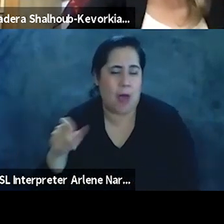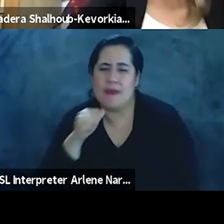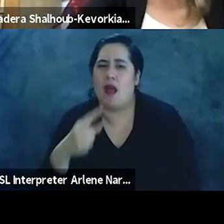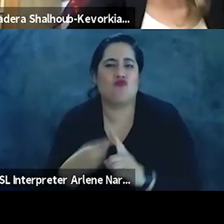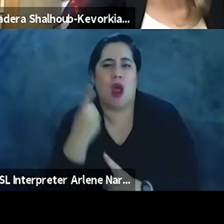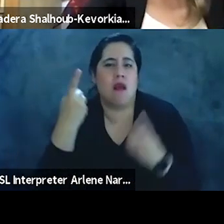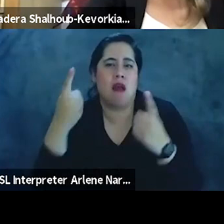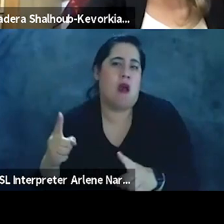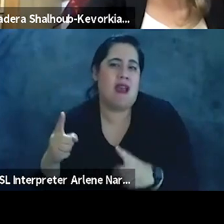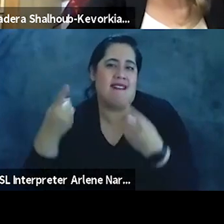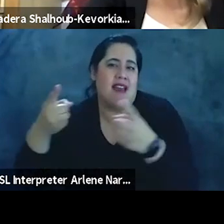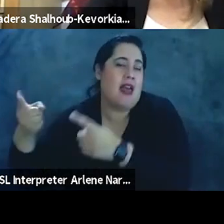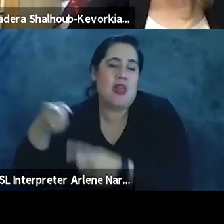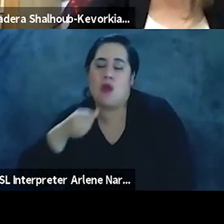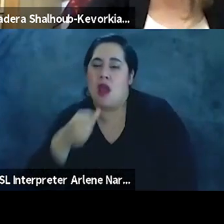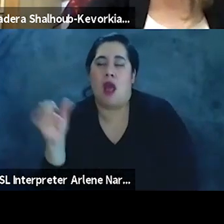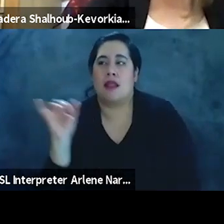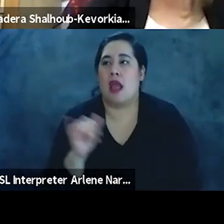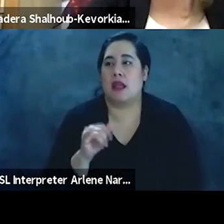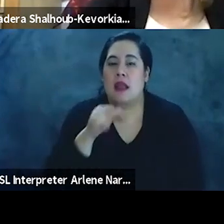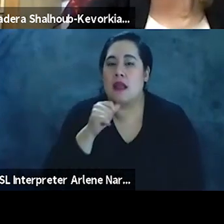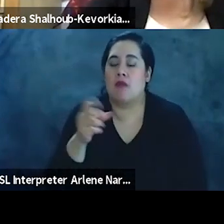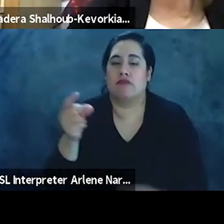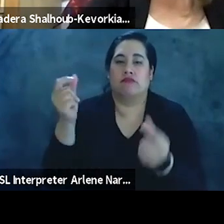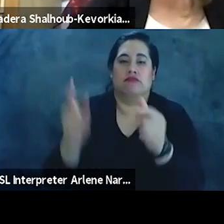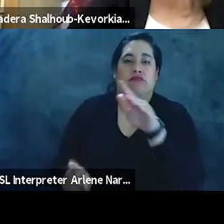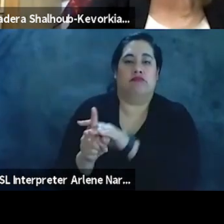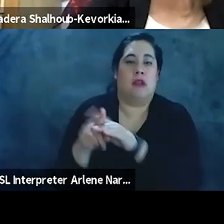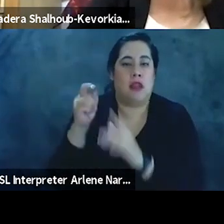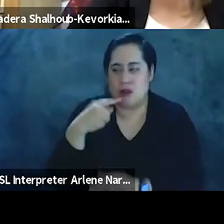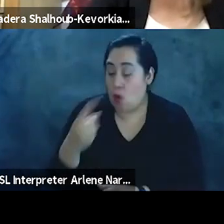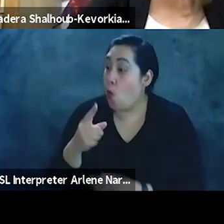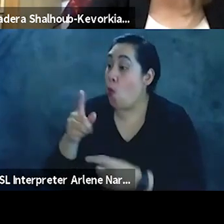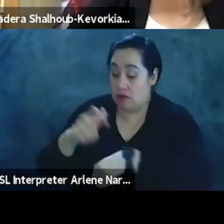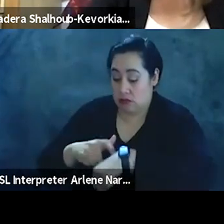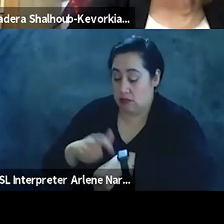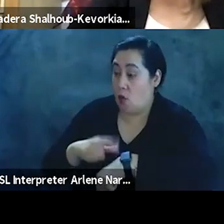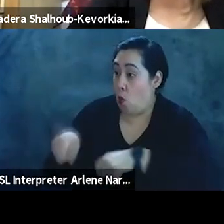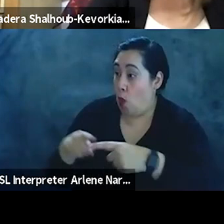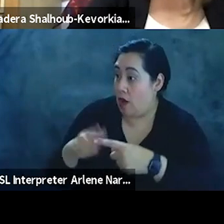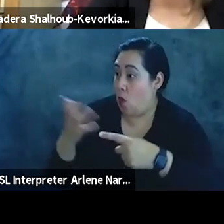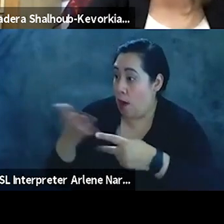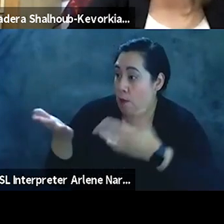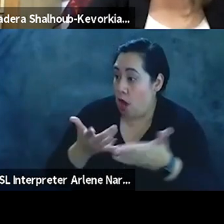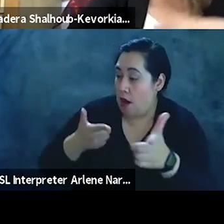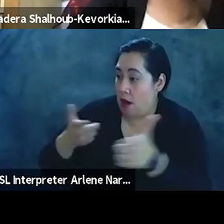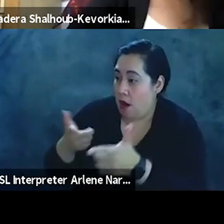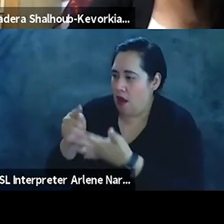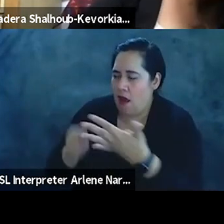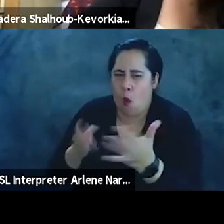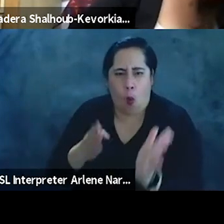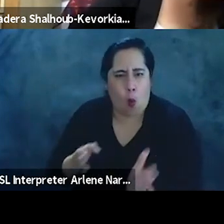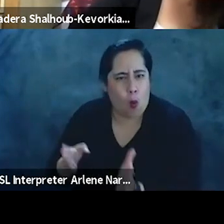events. They weren't like, they didn't suddenly emerge. They were told when to come, where to come, what weapons to bring, what to have. I